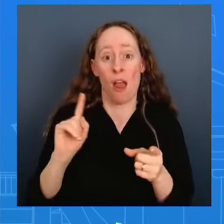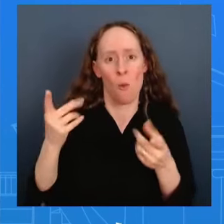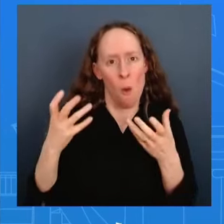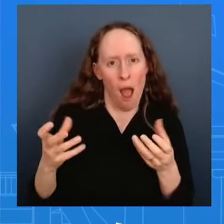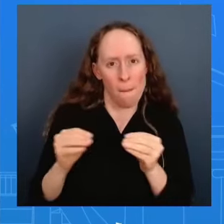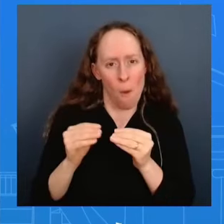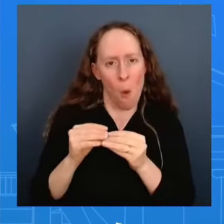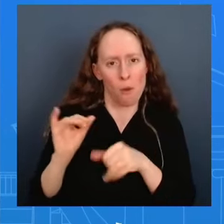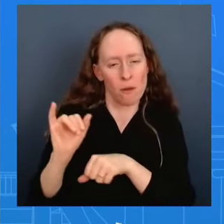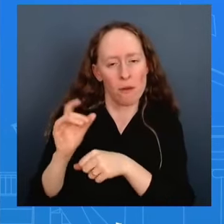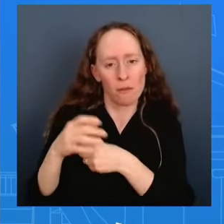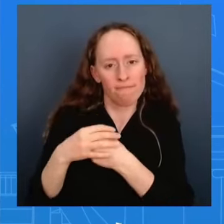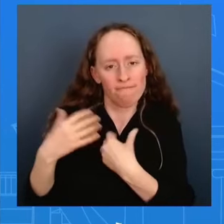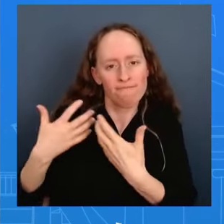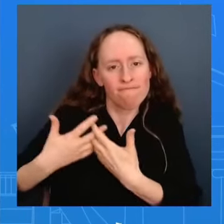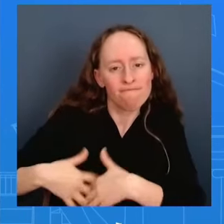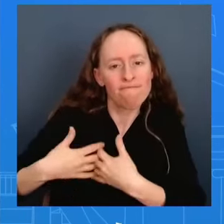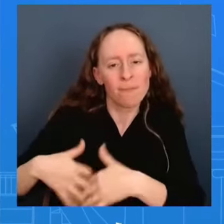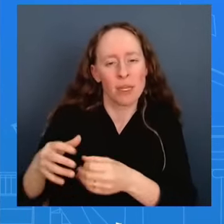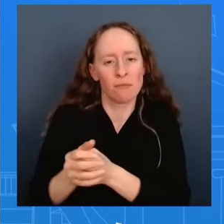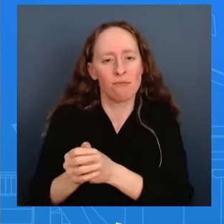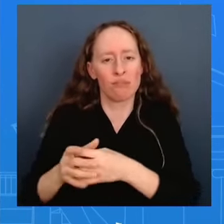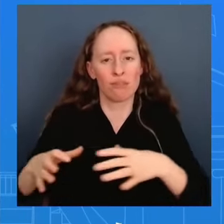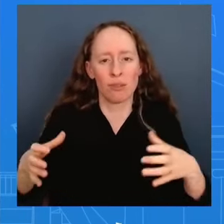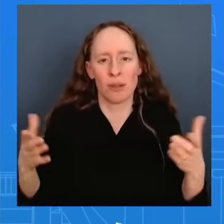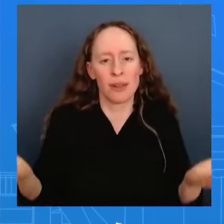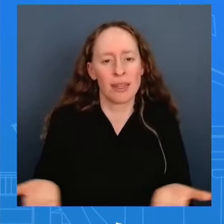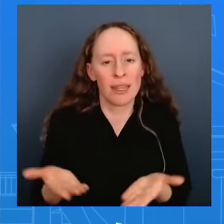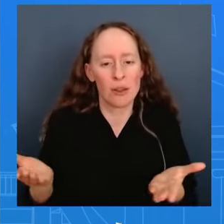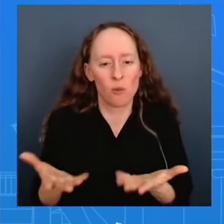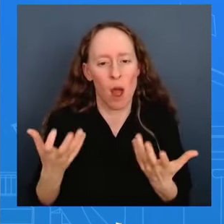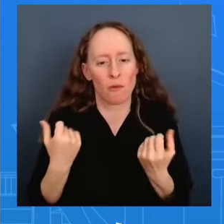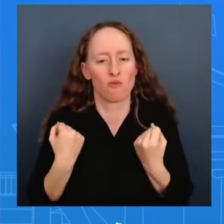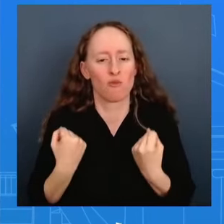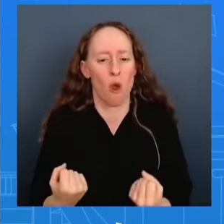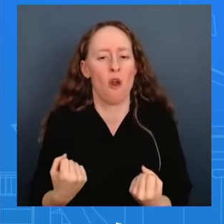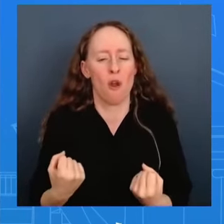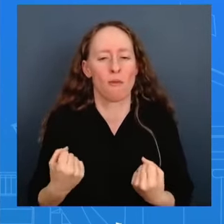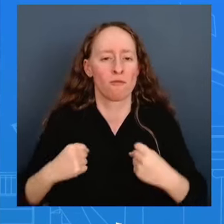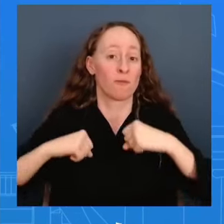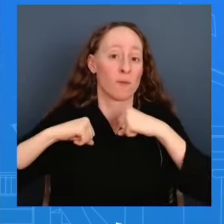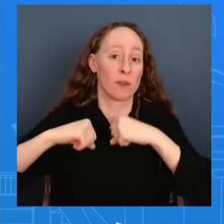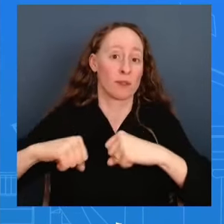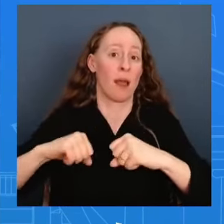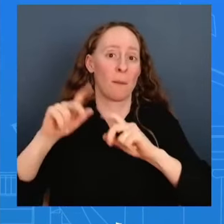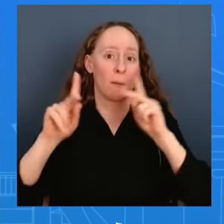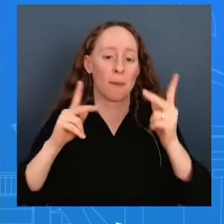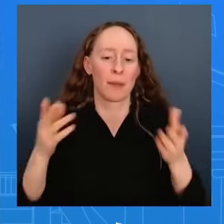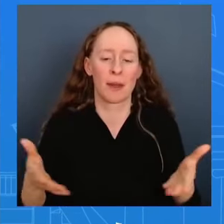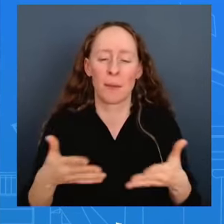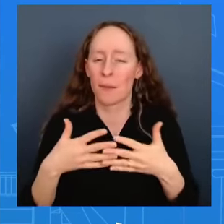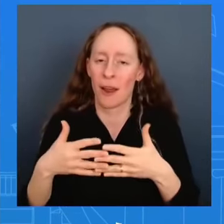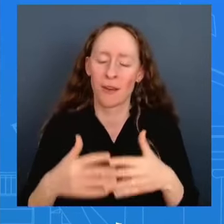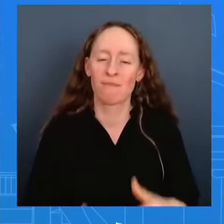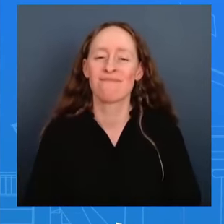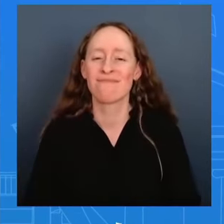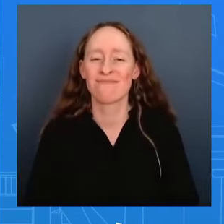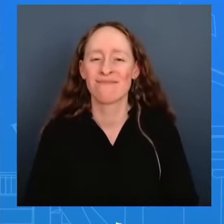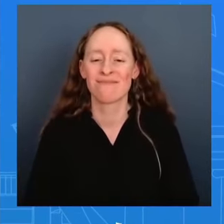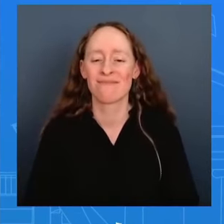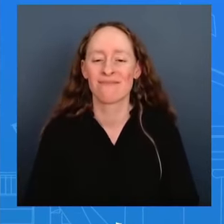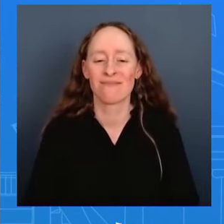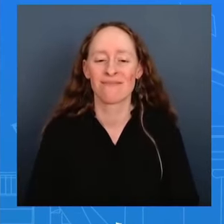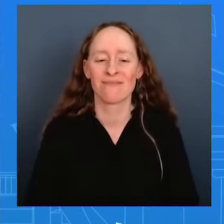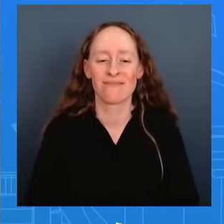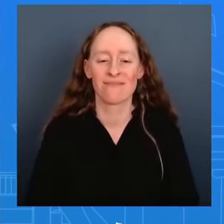workers and to protect businesses as well that's our approach here that's how we're going to move forward great great you said you couldn't confirm jake's travel to saudi arabia this